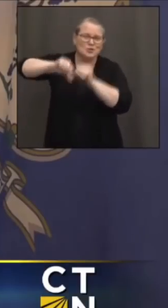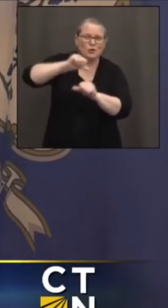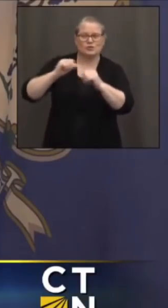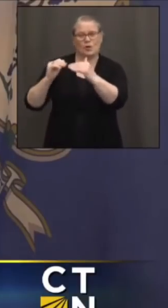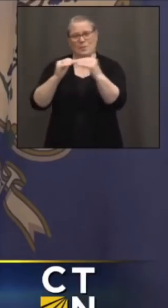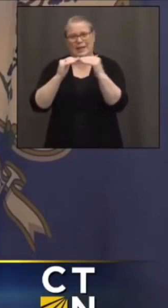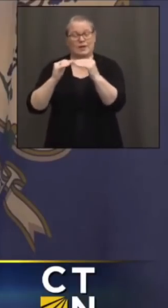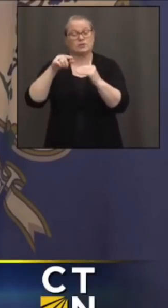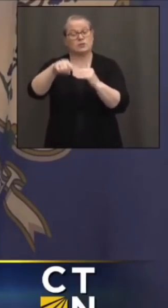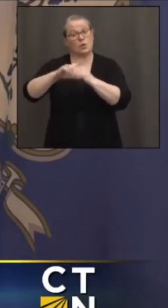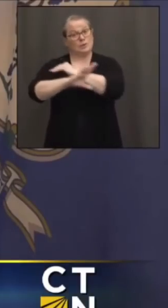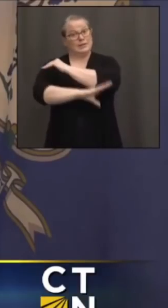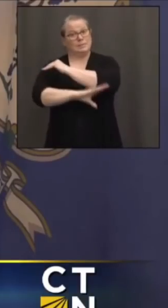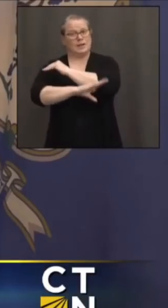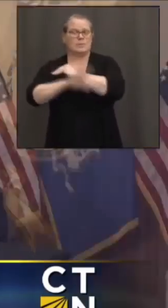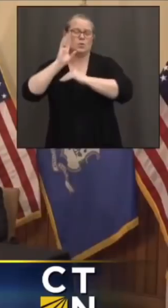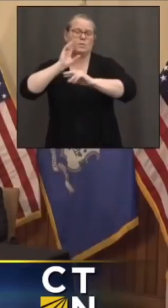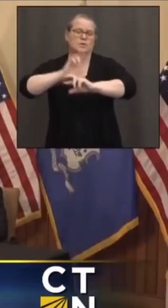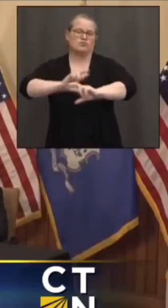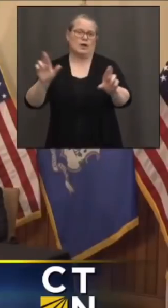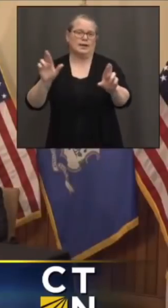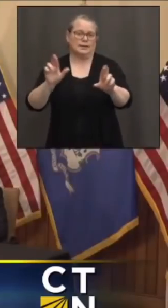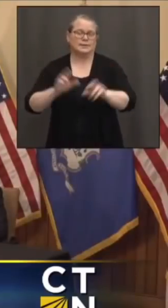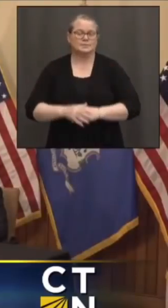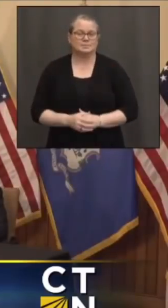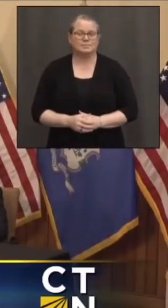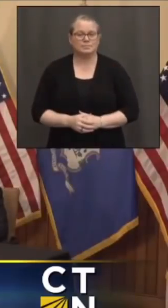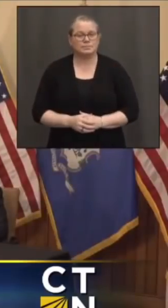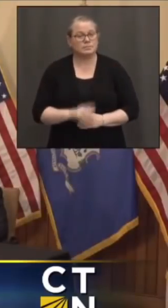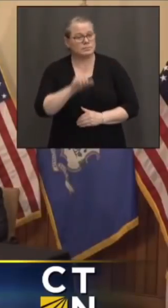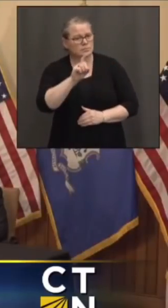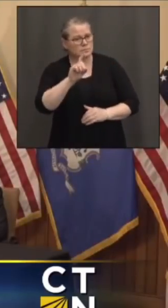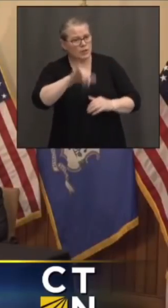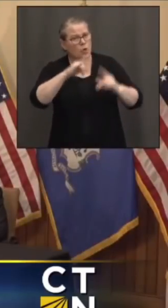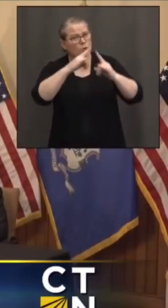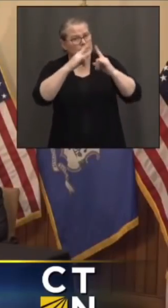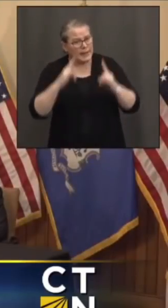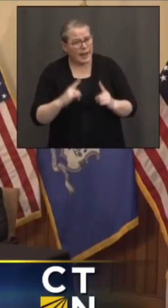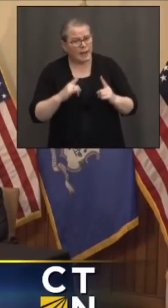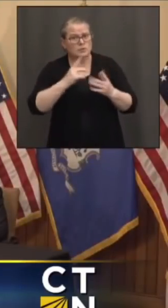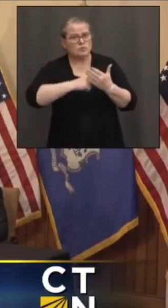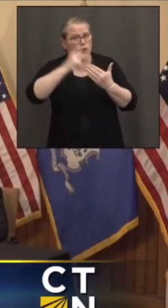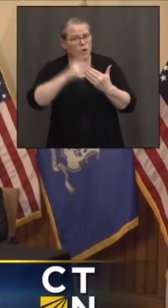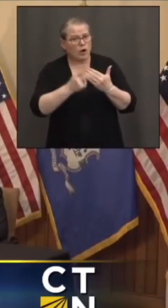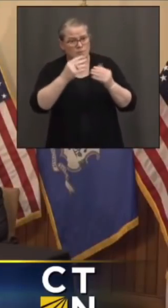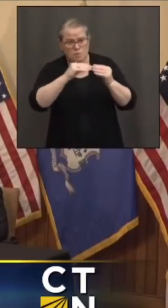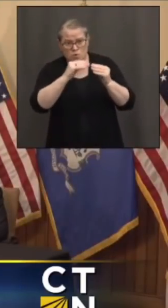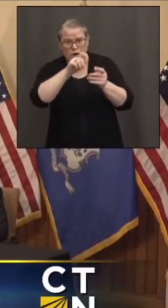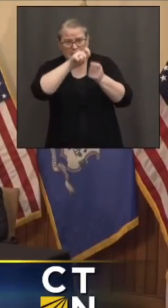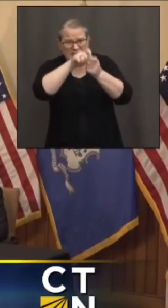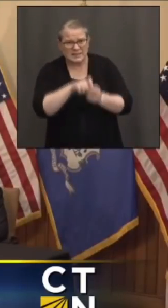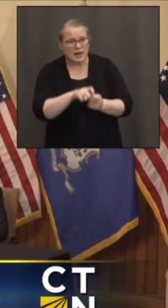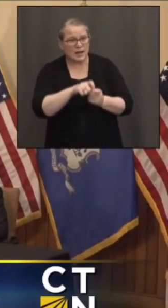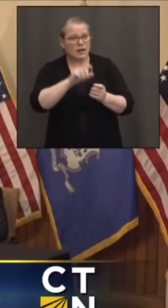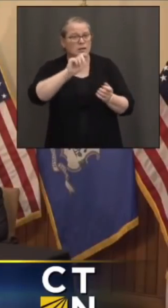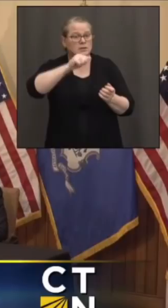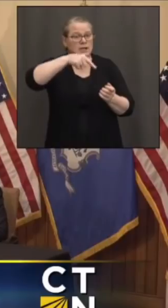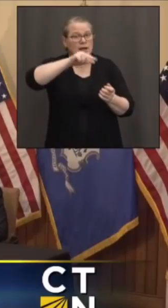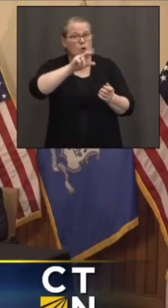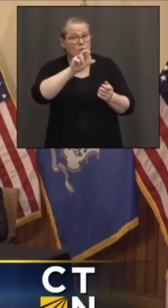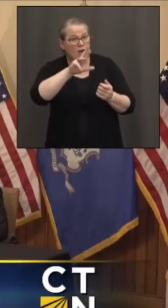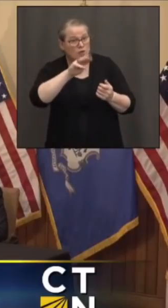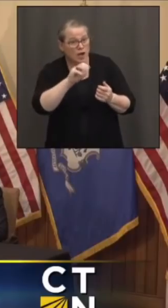learn in September. Do you have any details on those camps and those programs? You have mentioned aquariums. You have mentioned